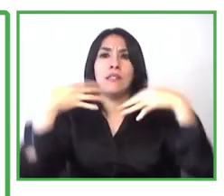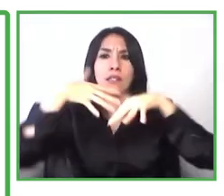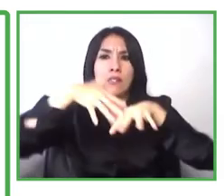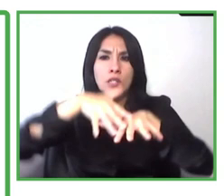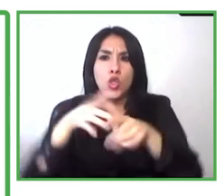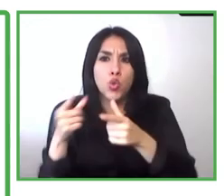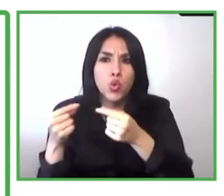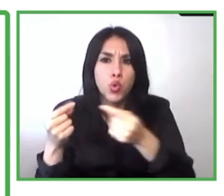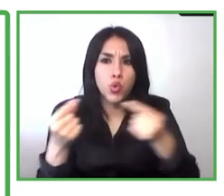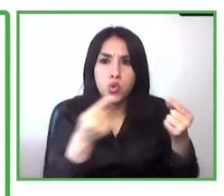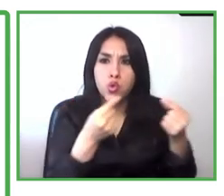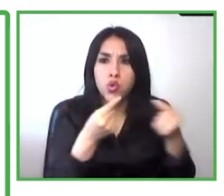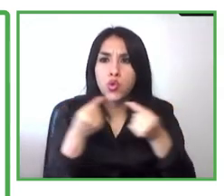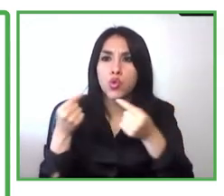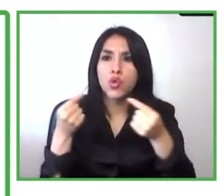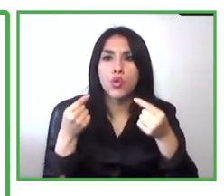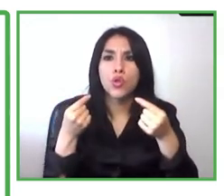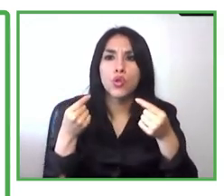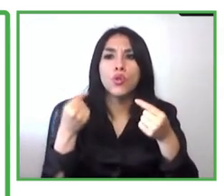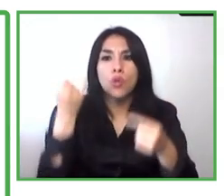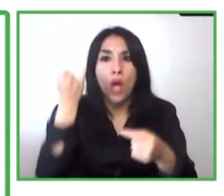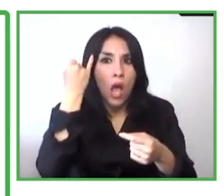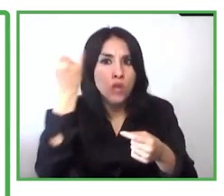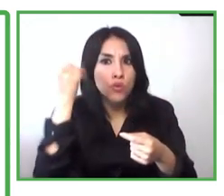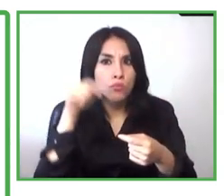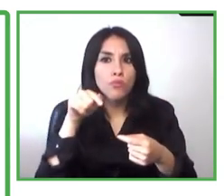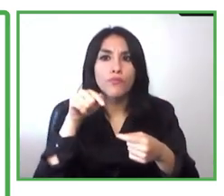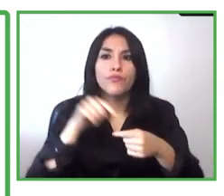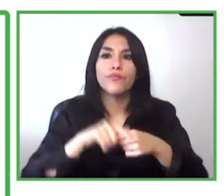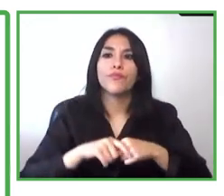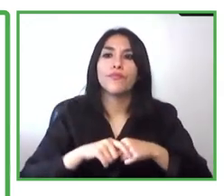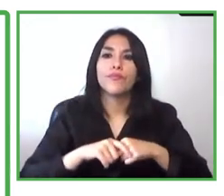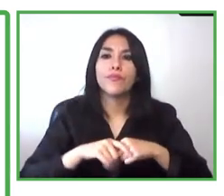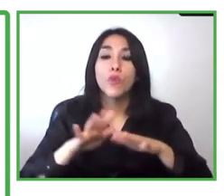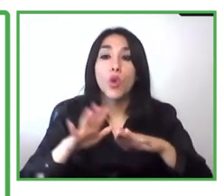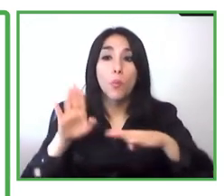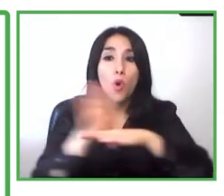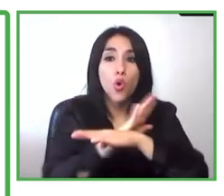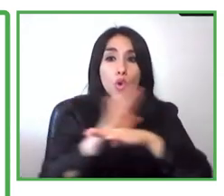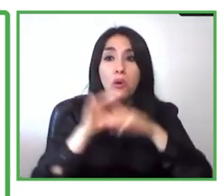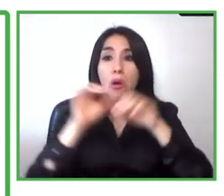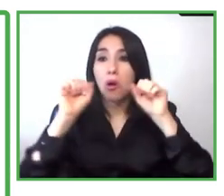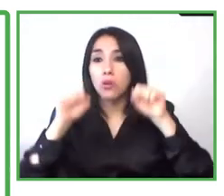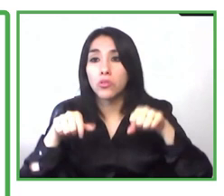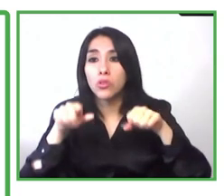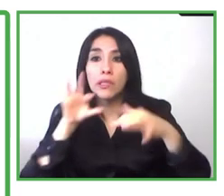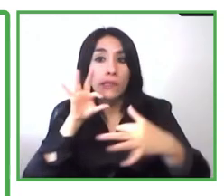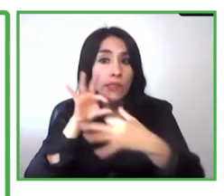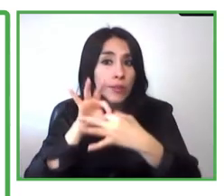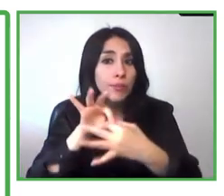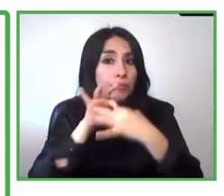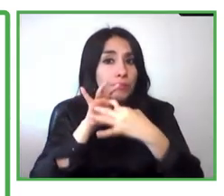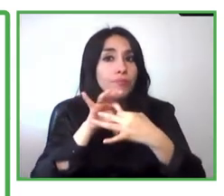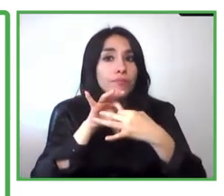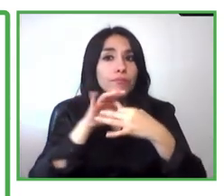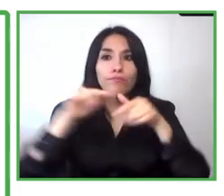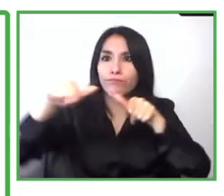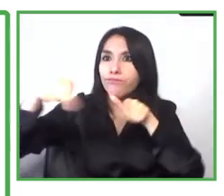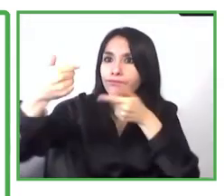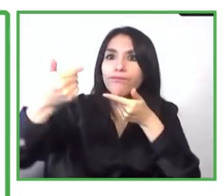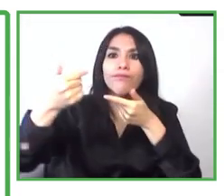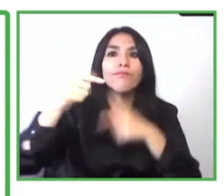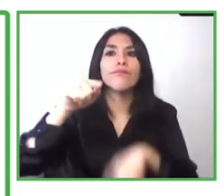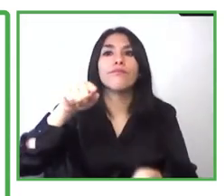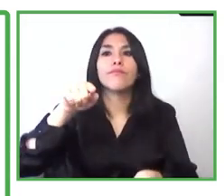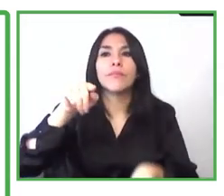coach and receive customized uh supports we also have created a